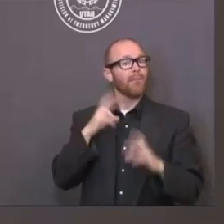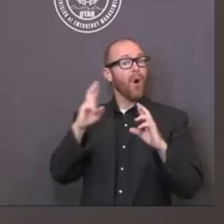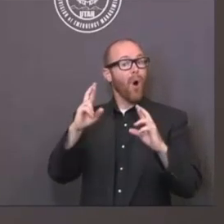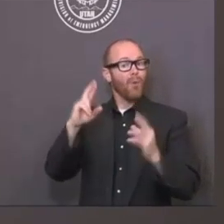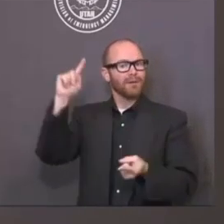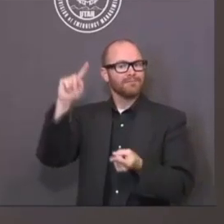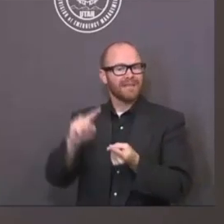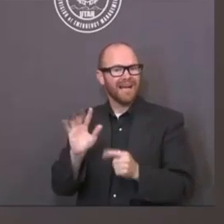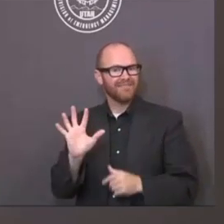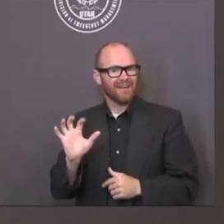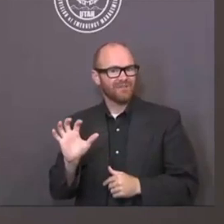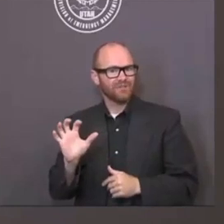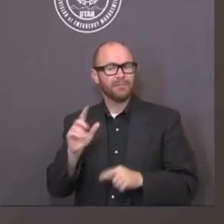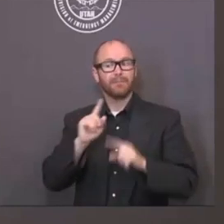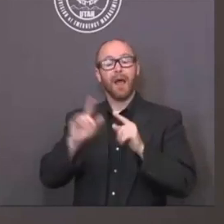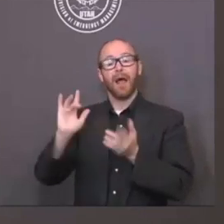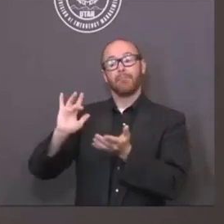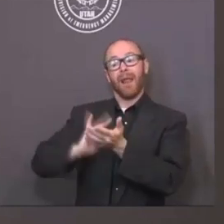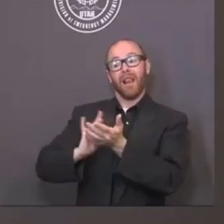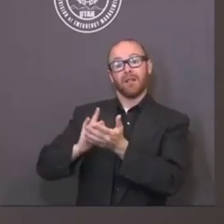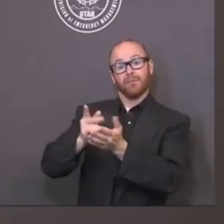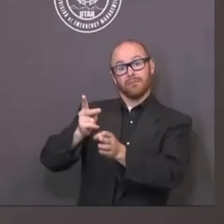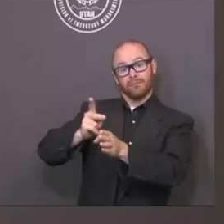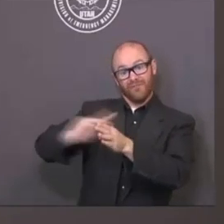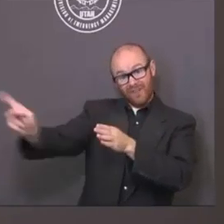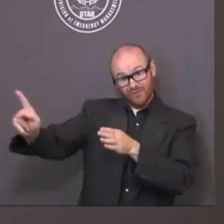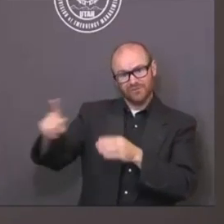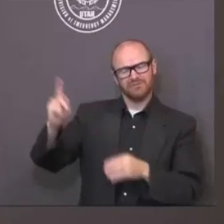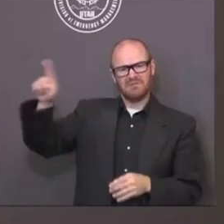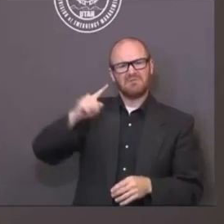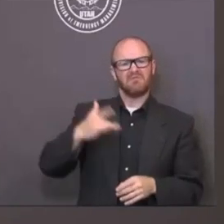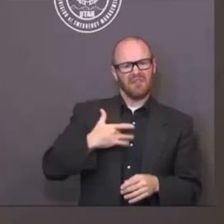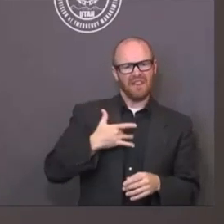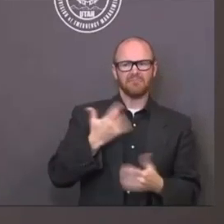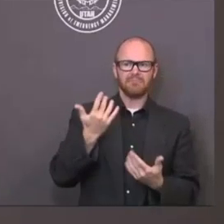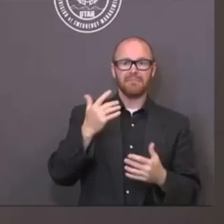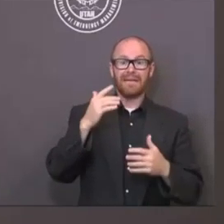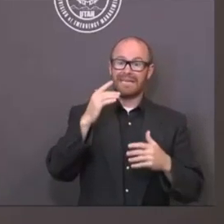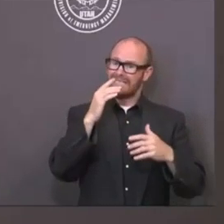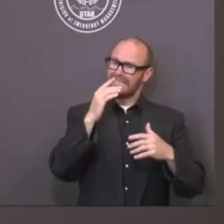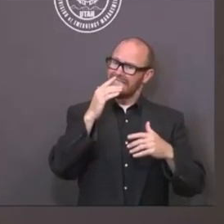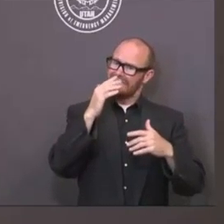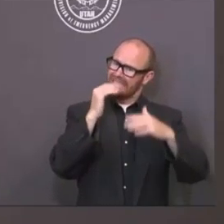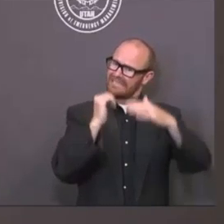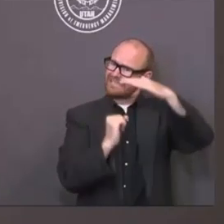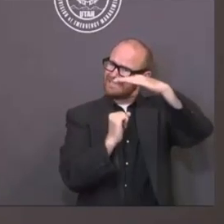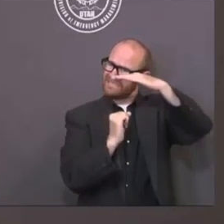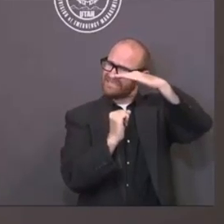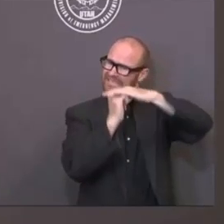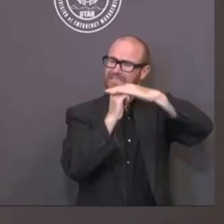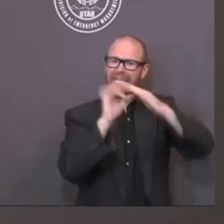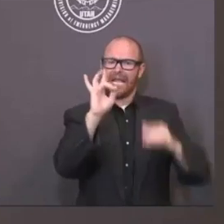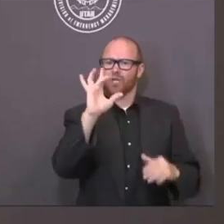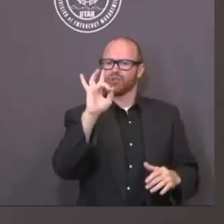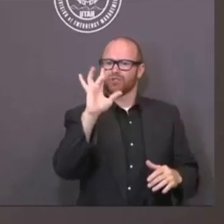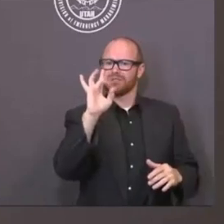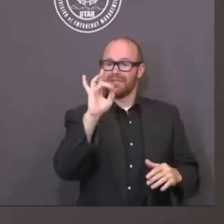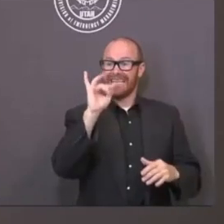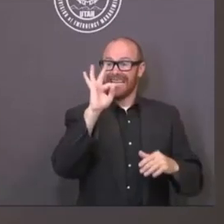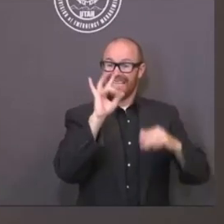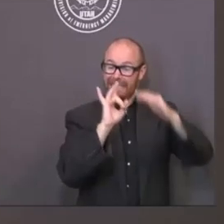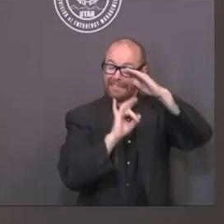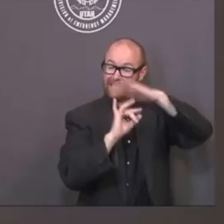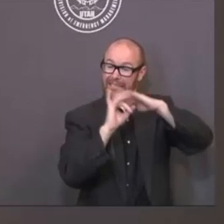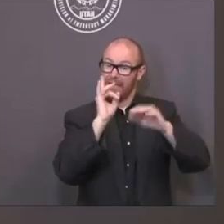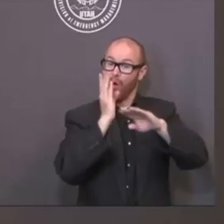at different things that were taking place. I think people are learning more how to deal with the COVID